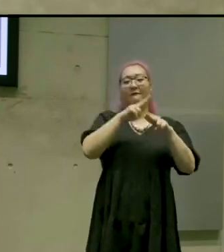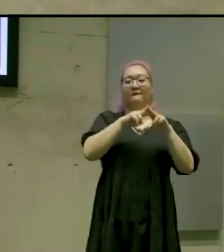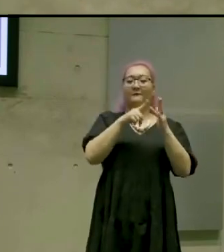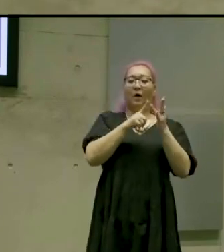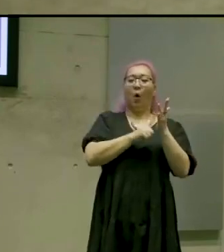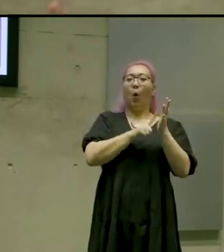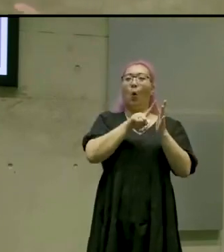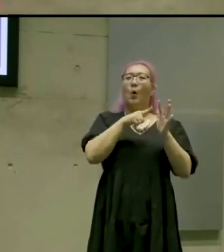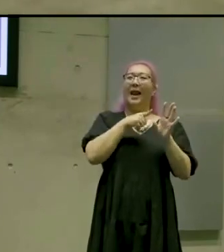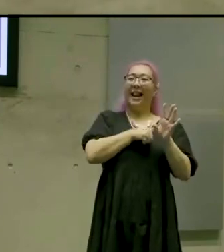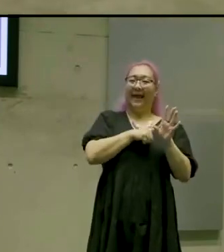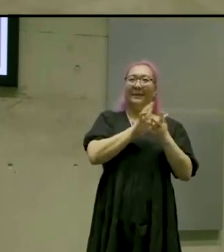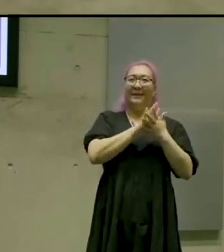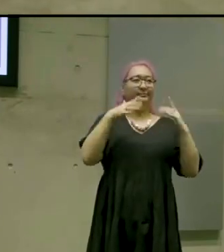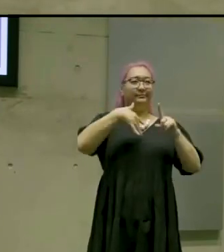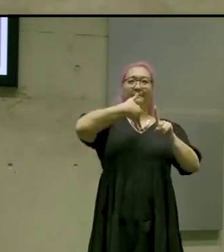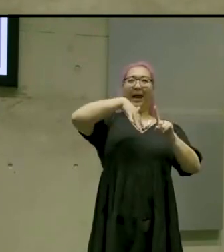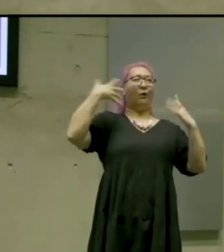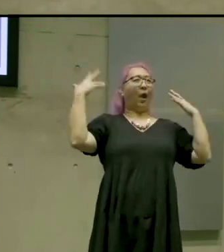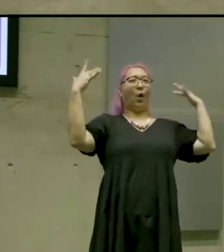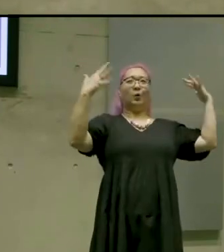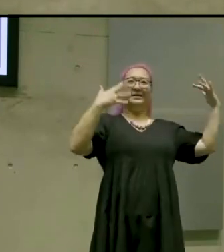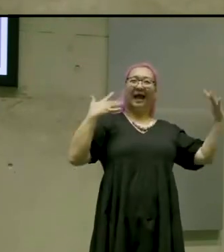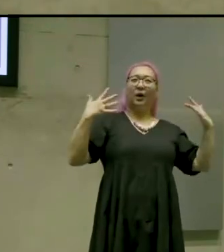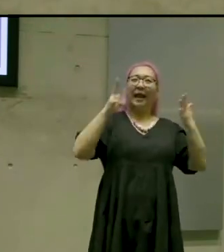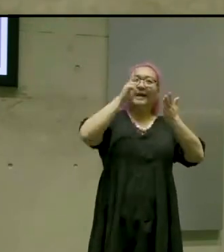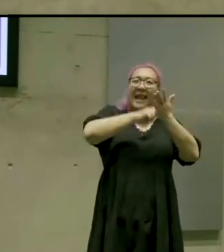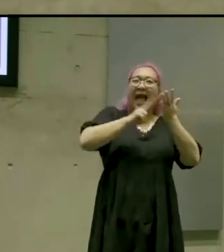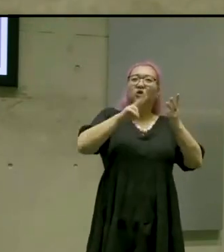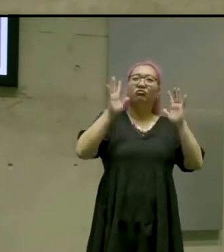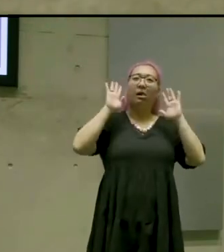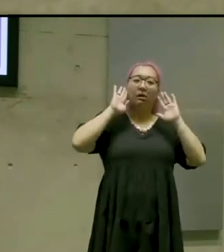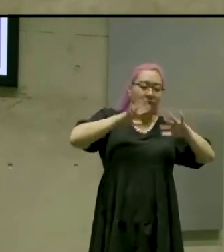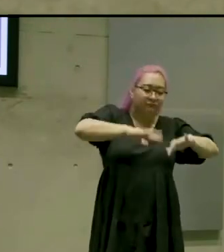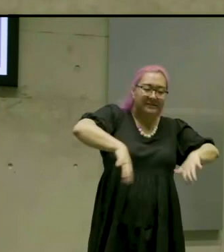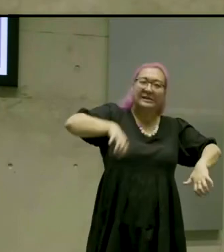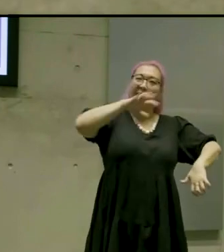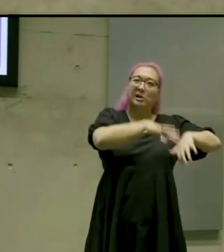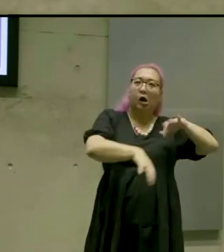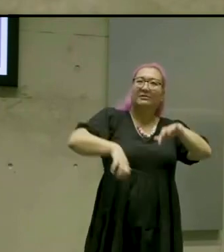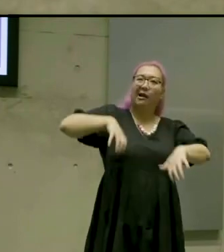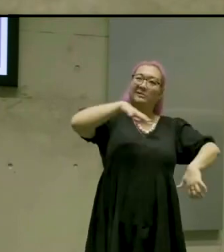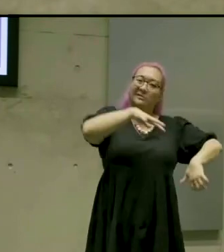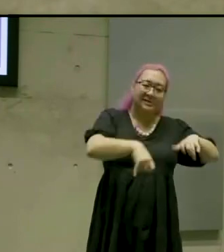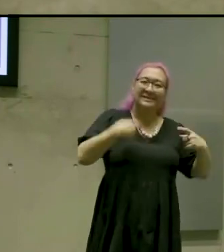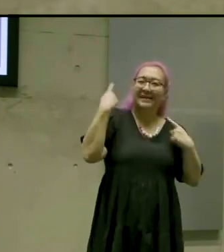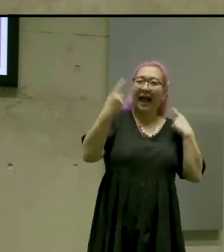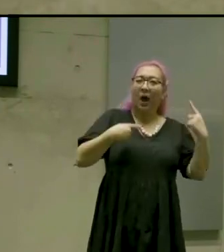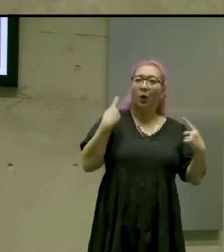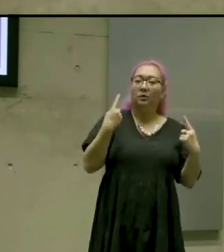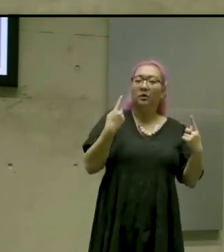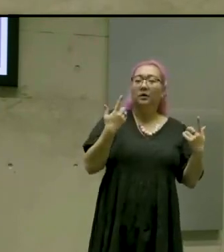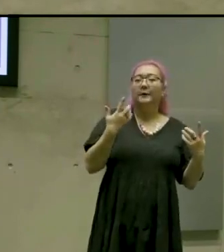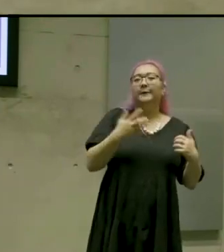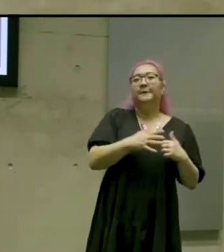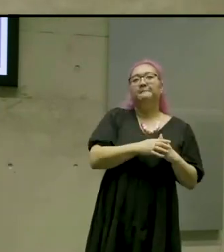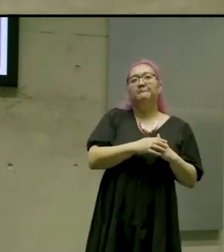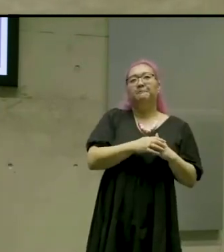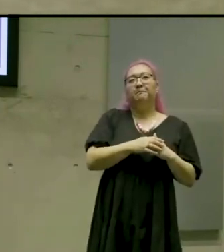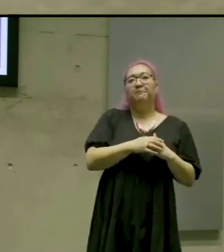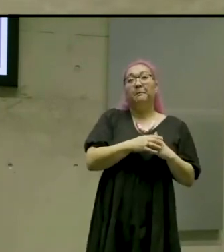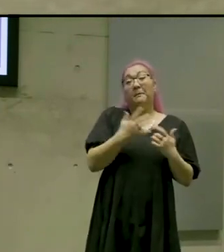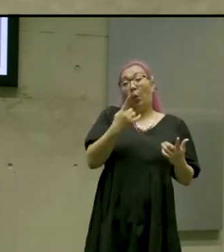they just go up and they say dirt russell or something like that description but then there's other